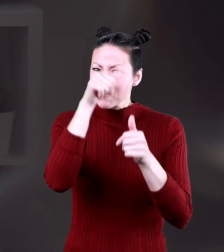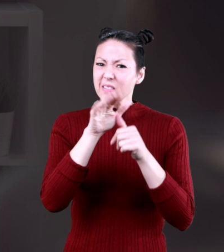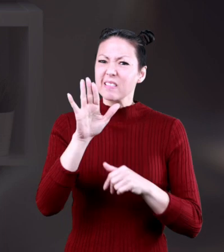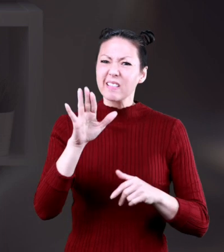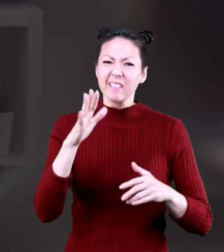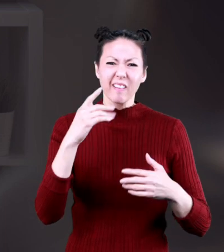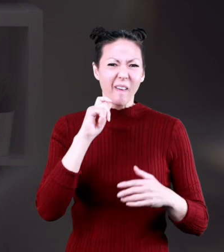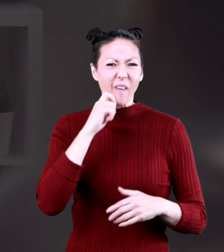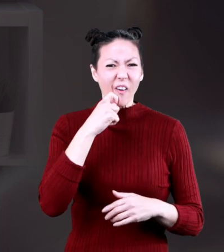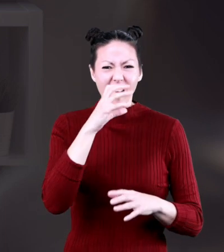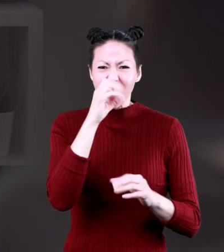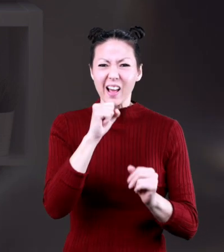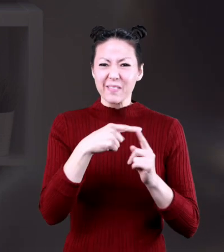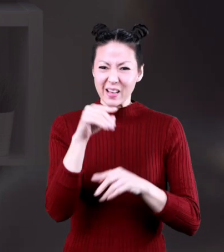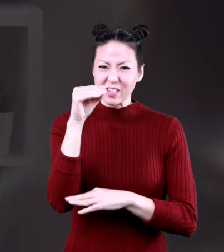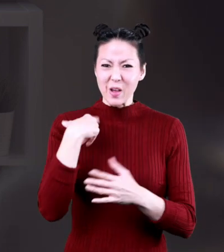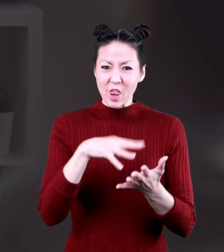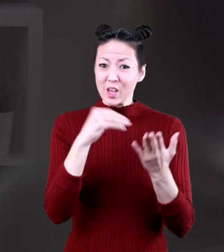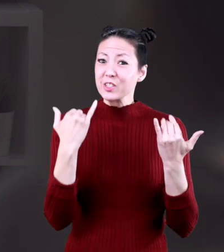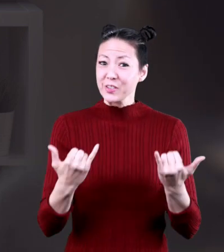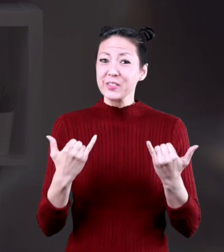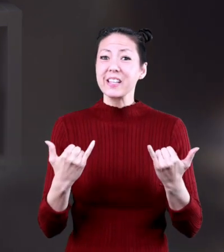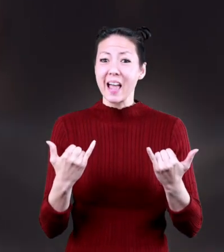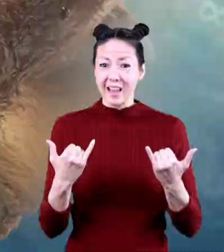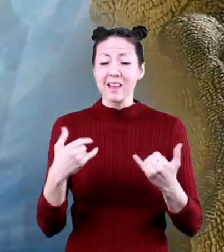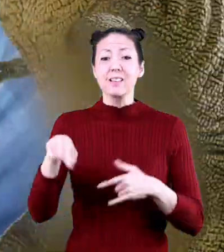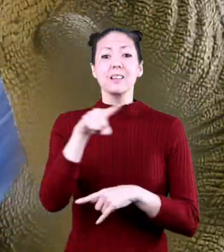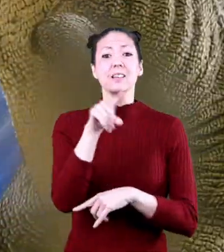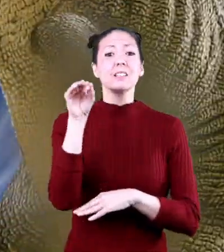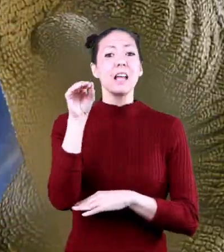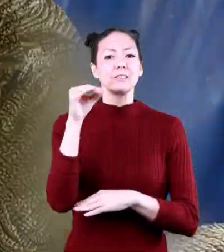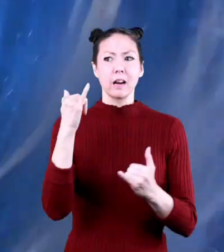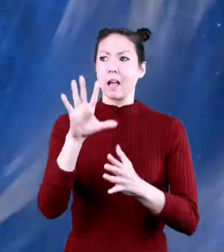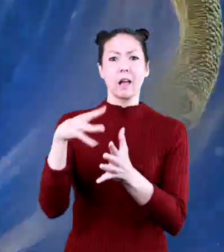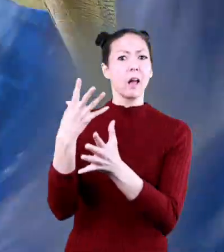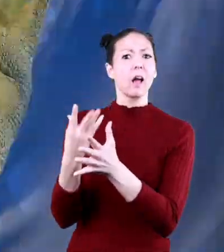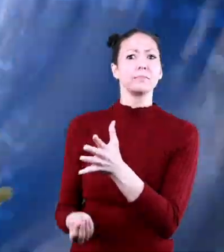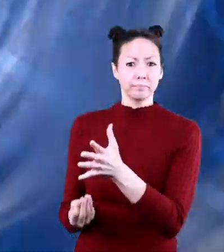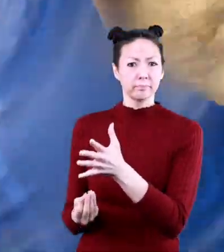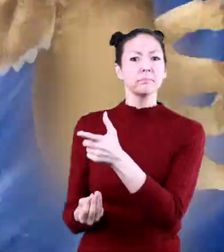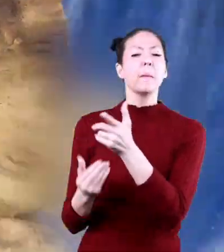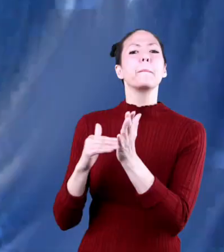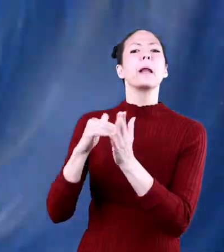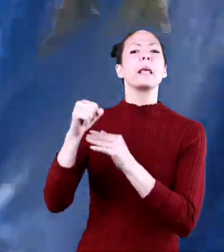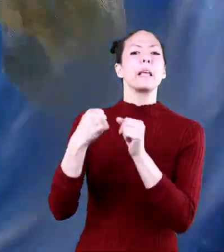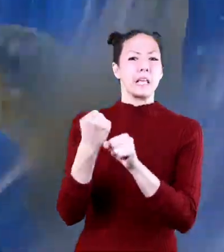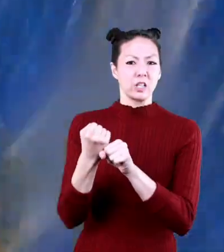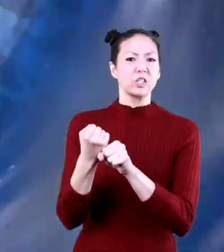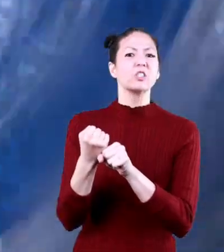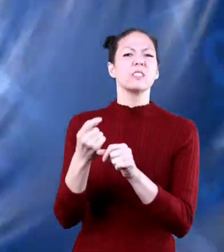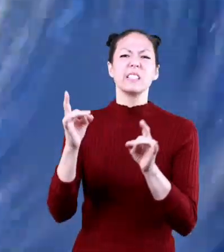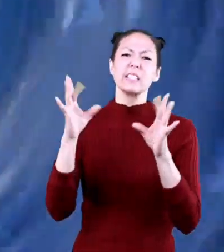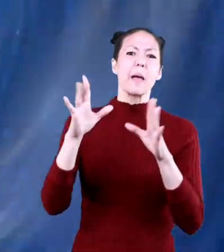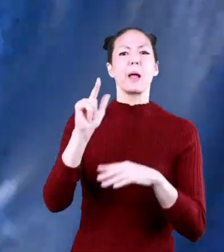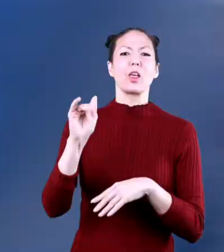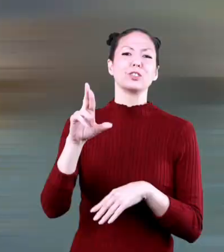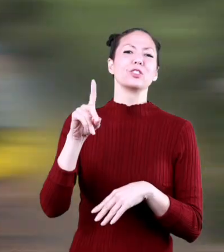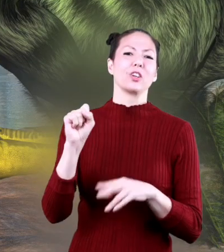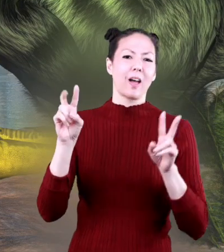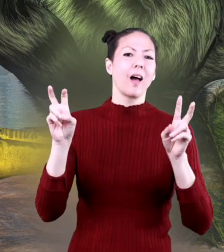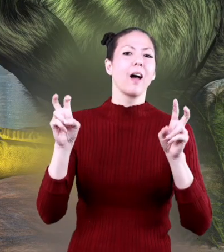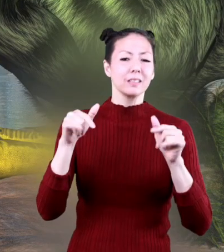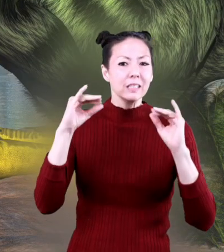remember all of the cool things we have learned today even though dinosaurs have been extinct for millions of years